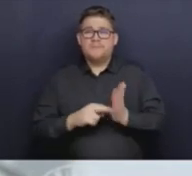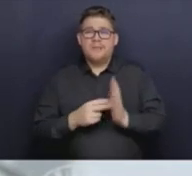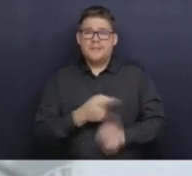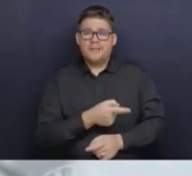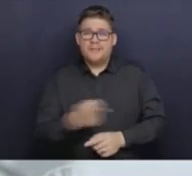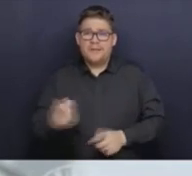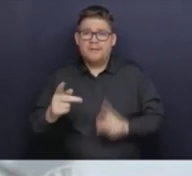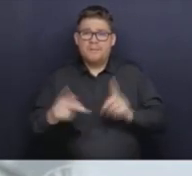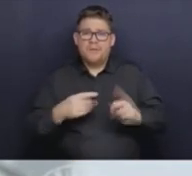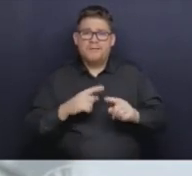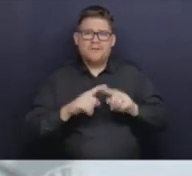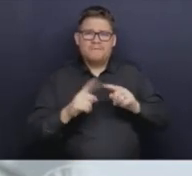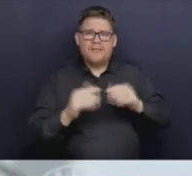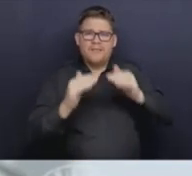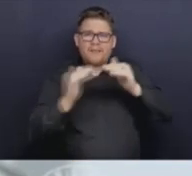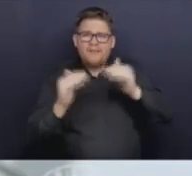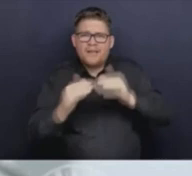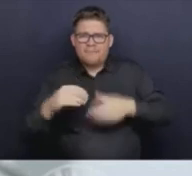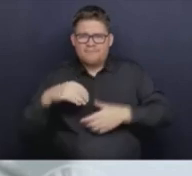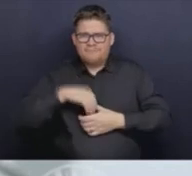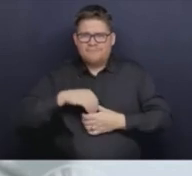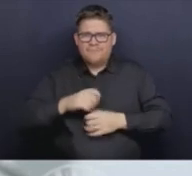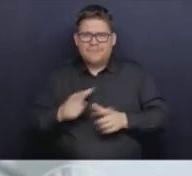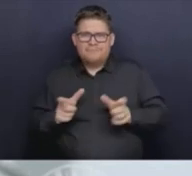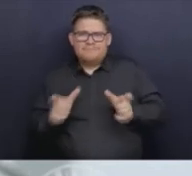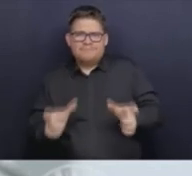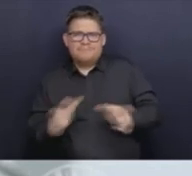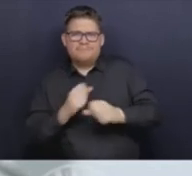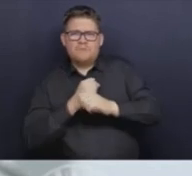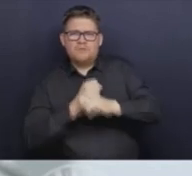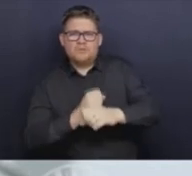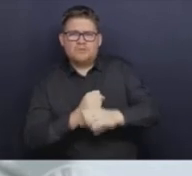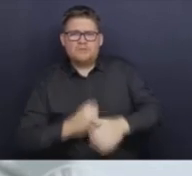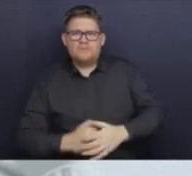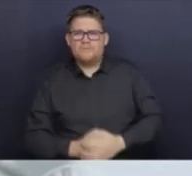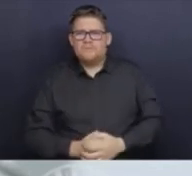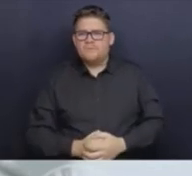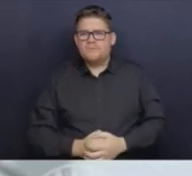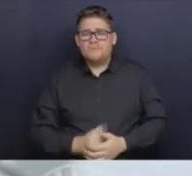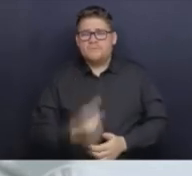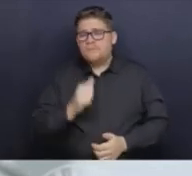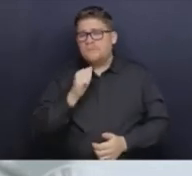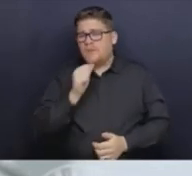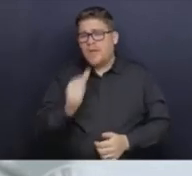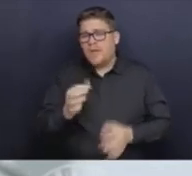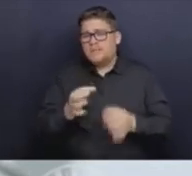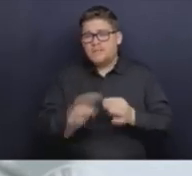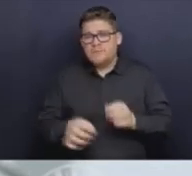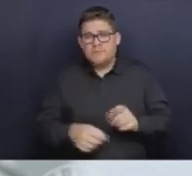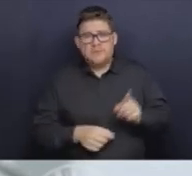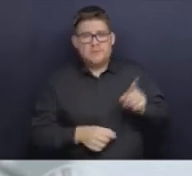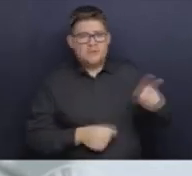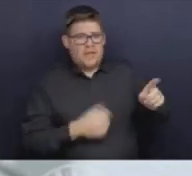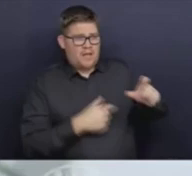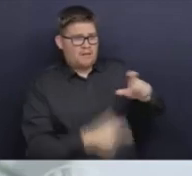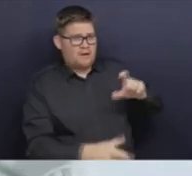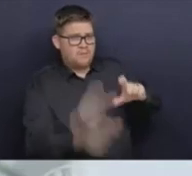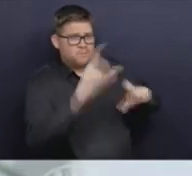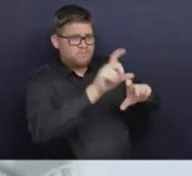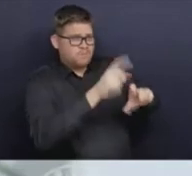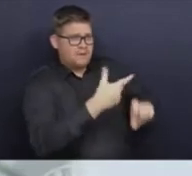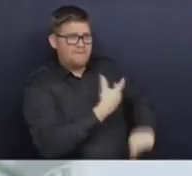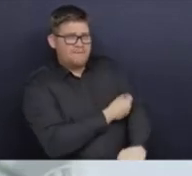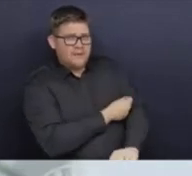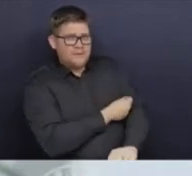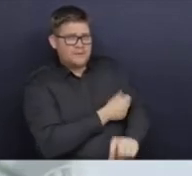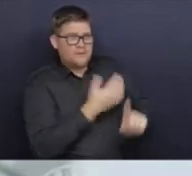So it's not as simple as saying you need to be up to date with, you need to have a booster, because it may be that people have had